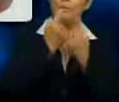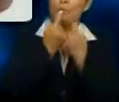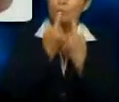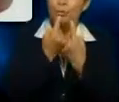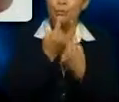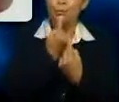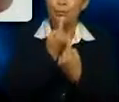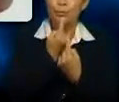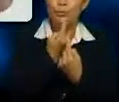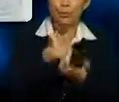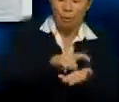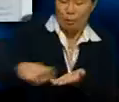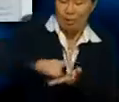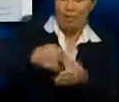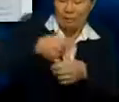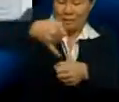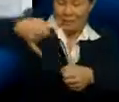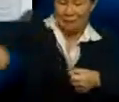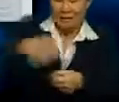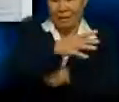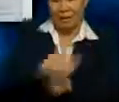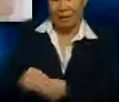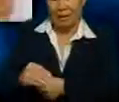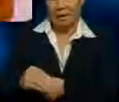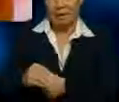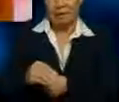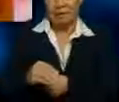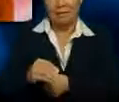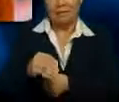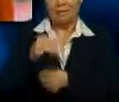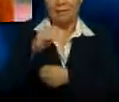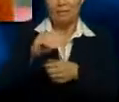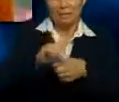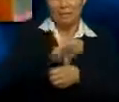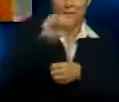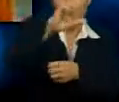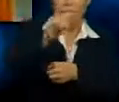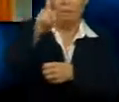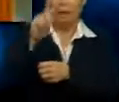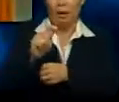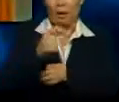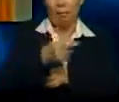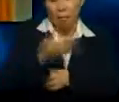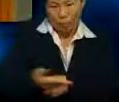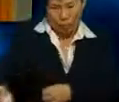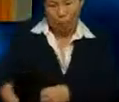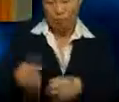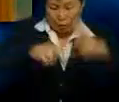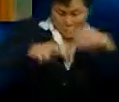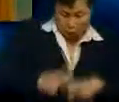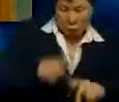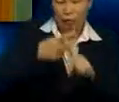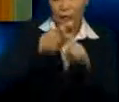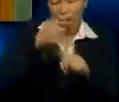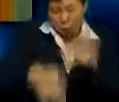printing inks and skin care products. Researchers that are done contribute to the findings of the